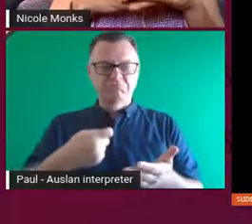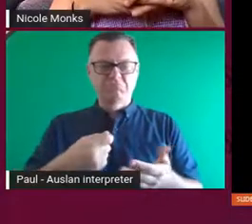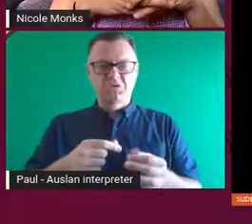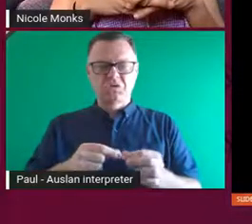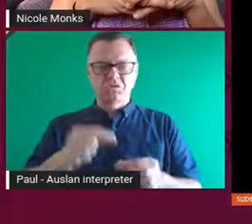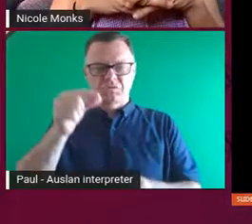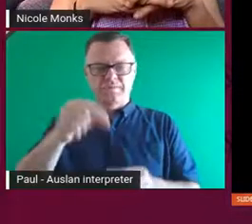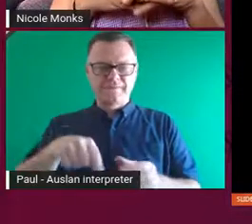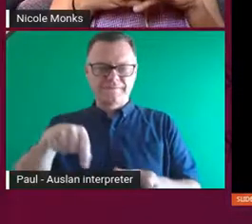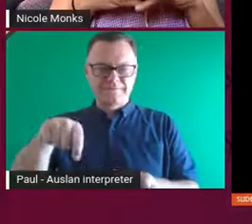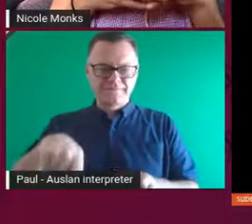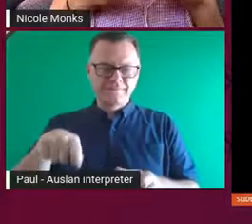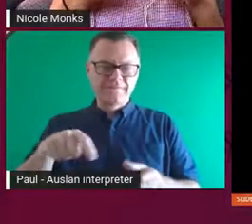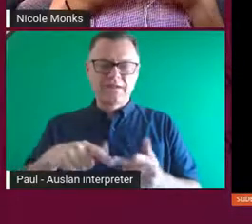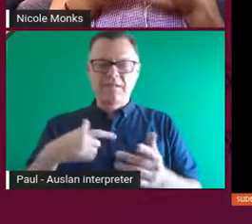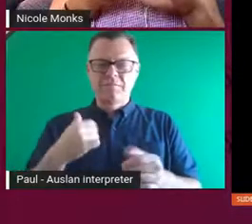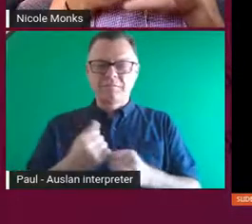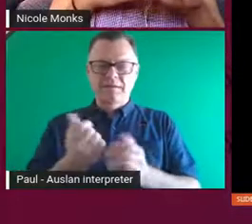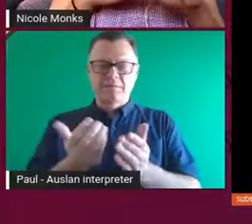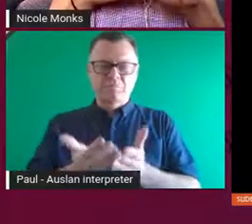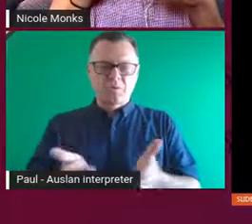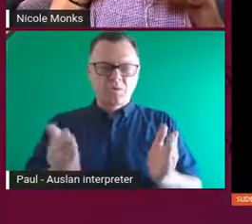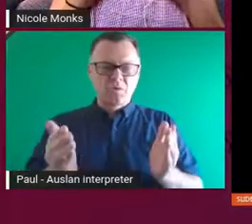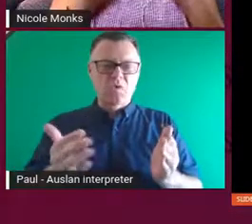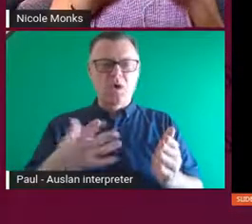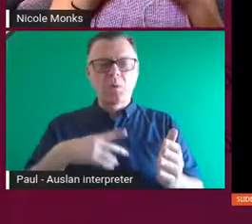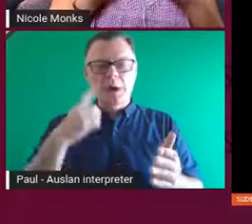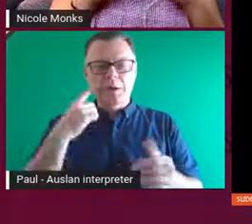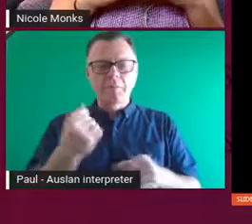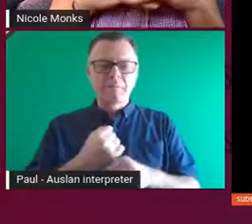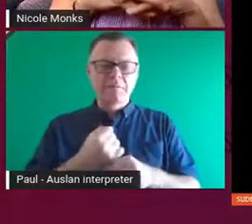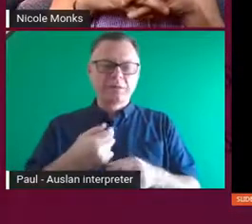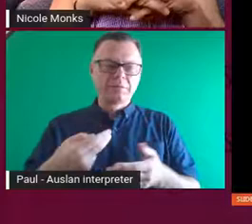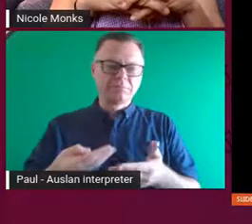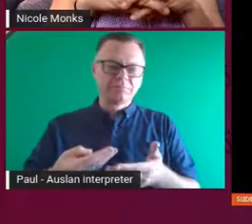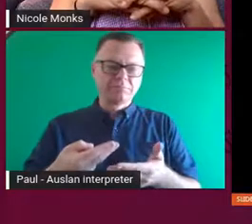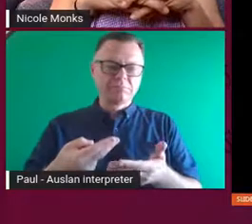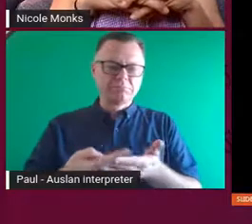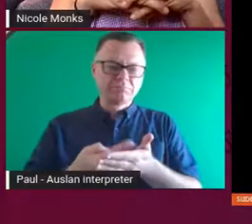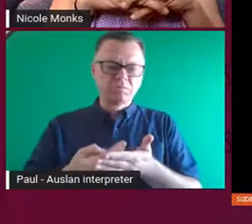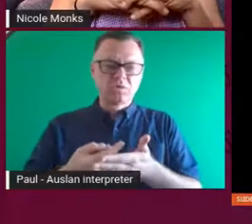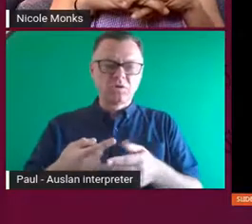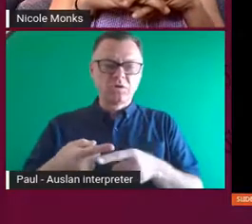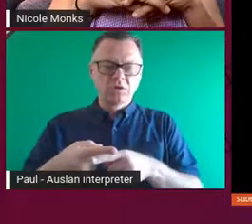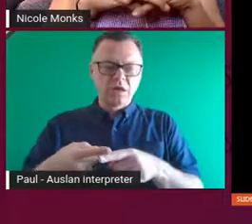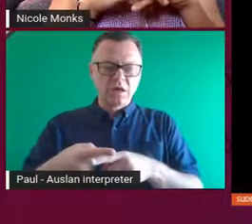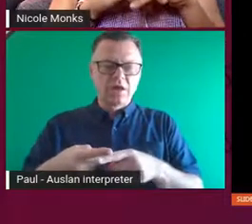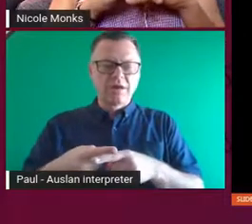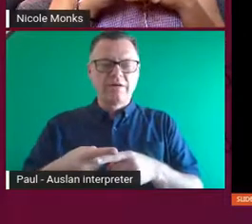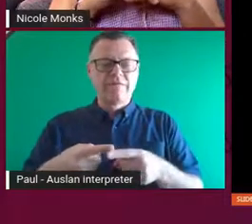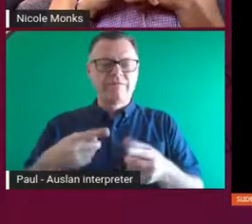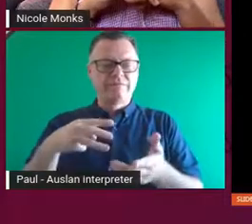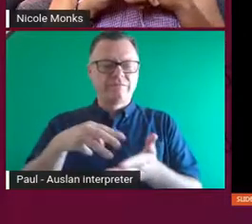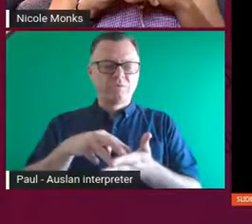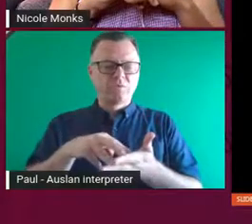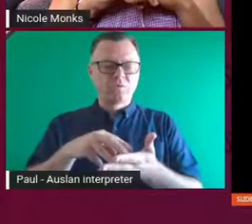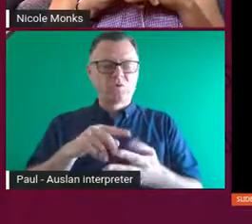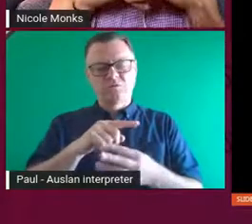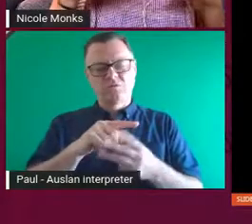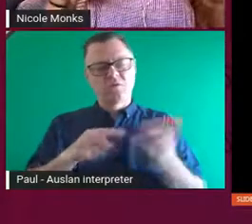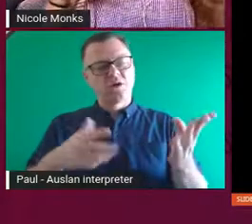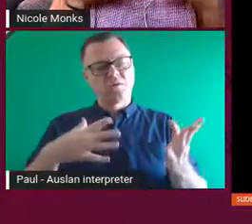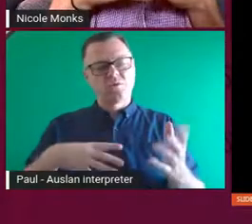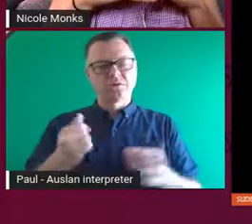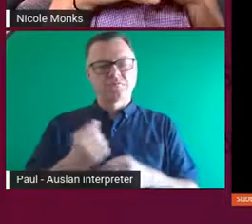and I could make some, you know, spoons and knives and forks and little things that could go along with